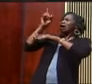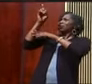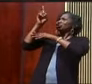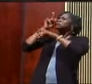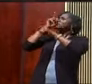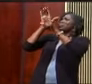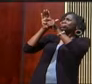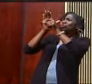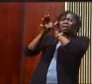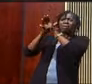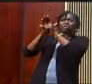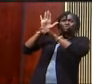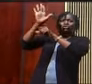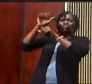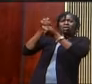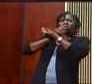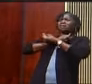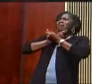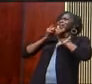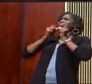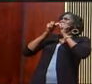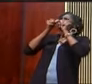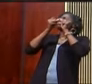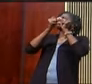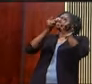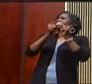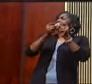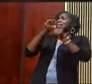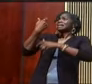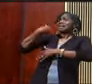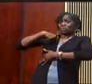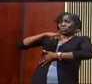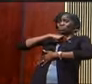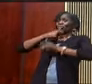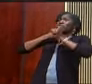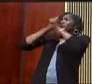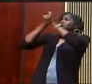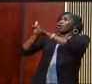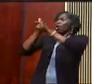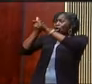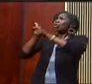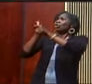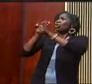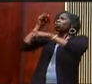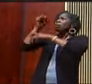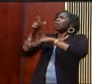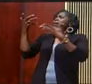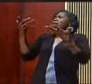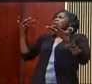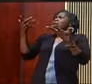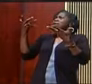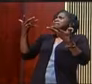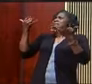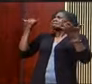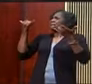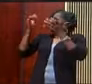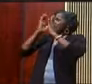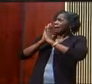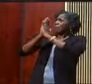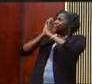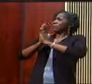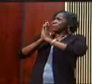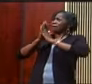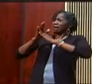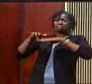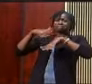covenant of unfailing love with those who love him and obey his commands, listen to my prayer. Look down and see me